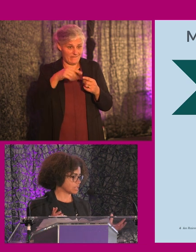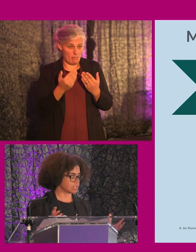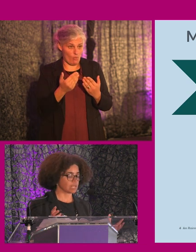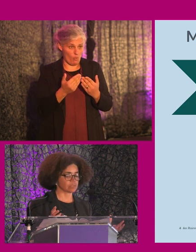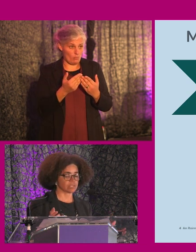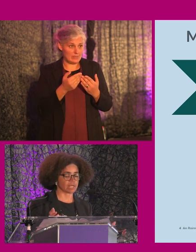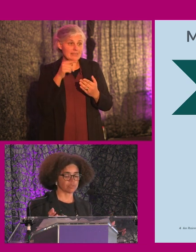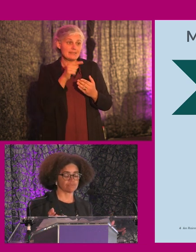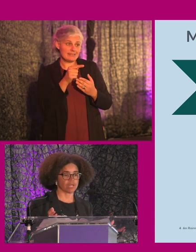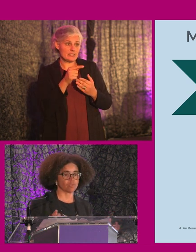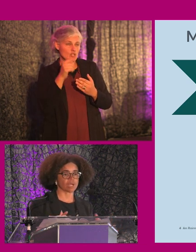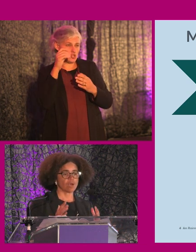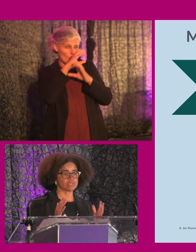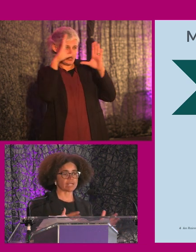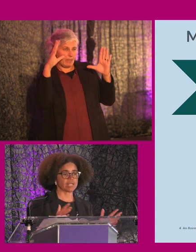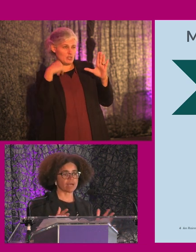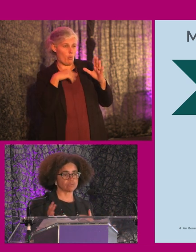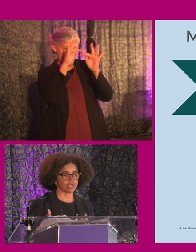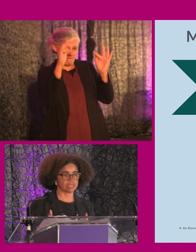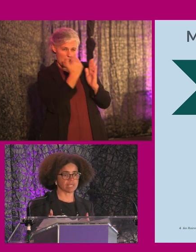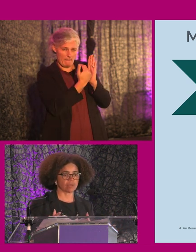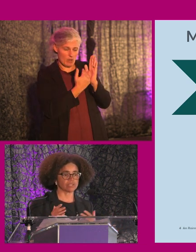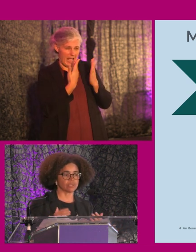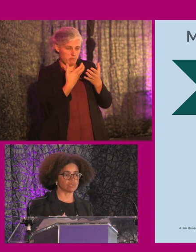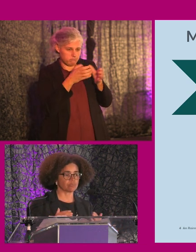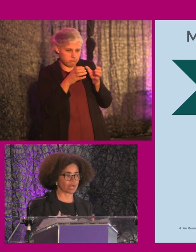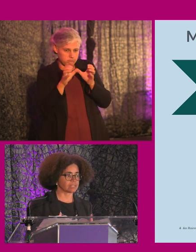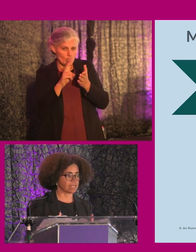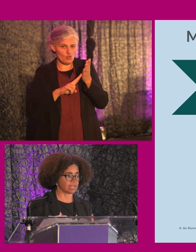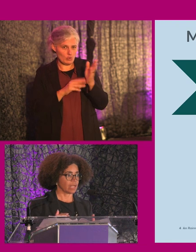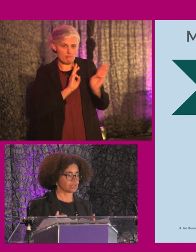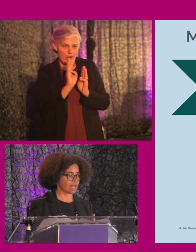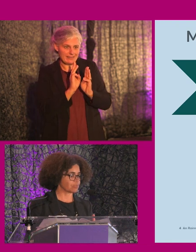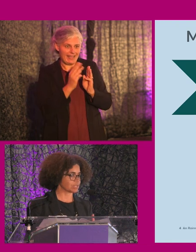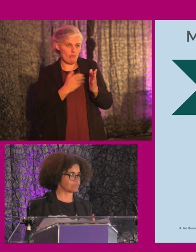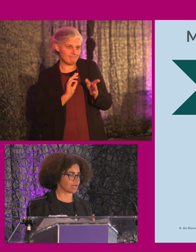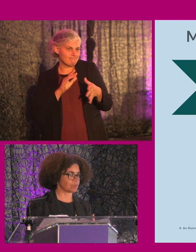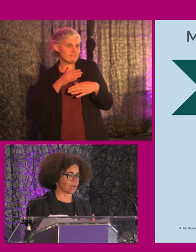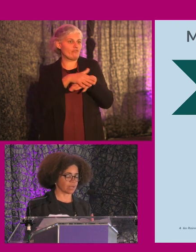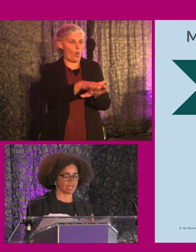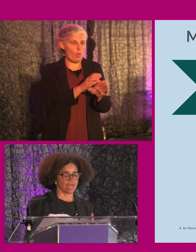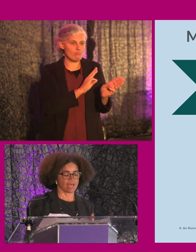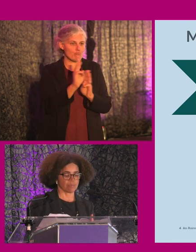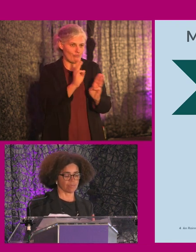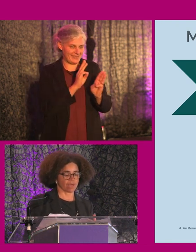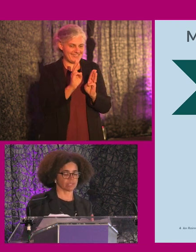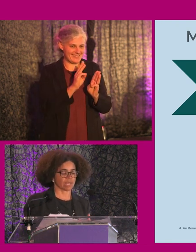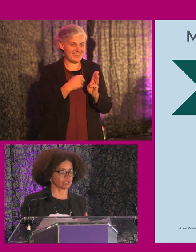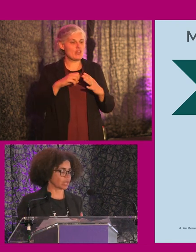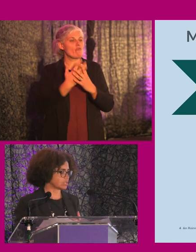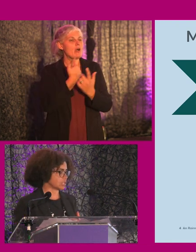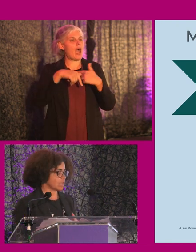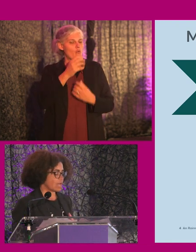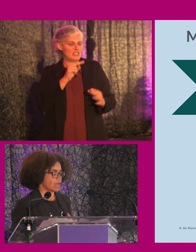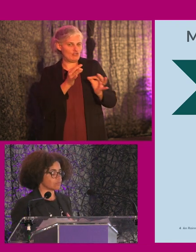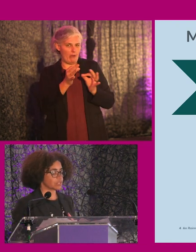because it is a conceptual framework was actually how to break it down and to use it practically to help us develop our, um, our, our